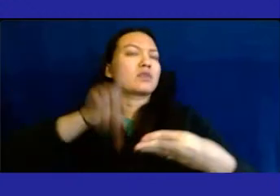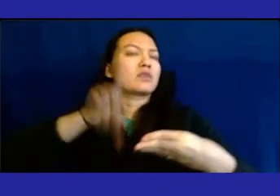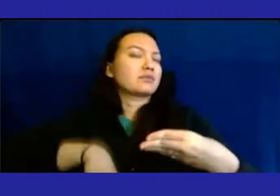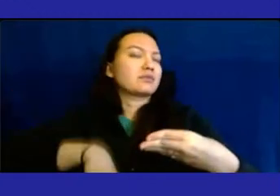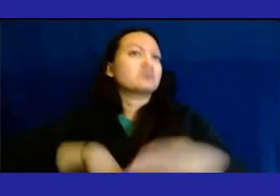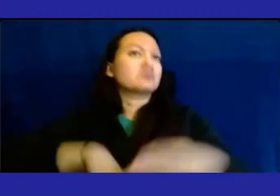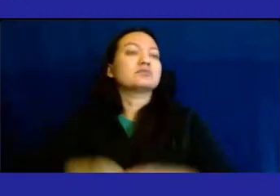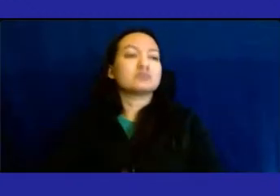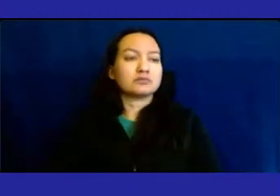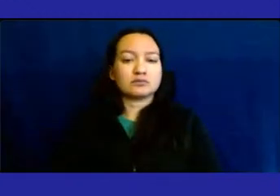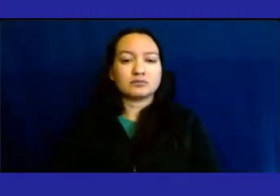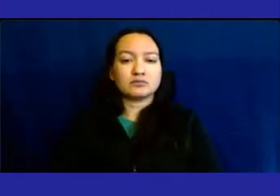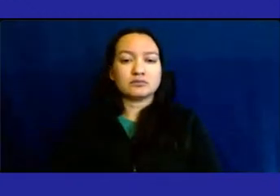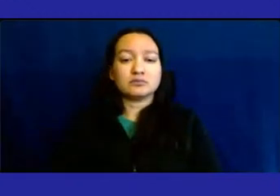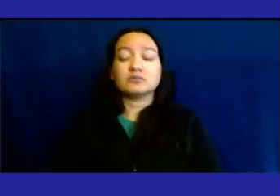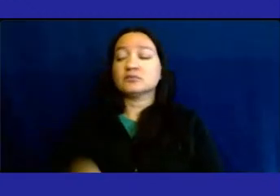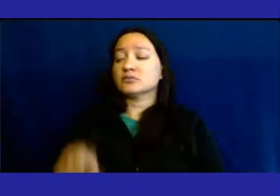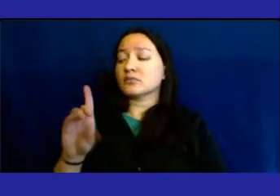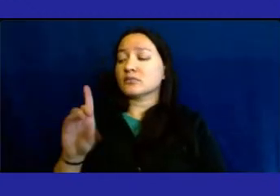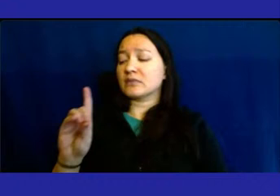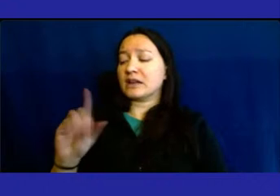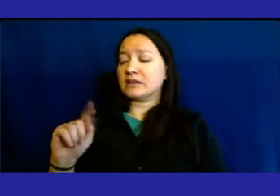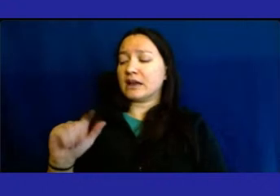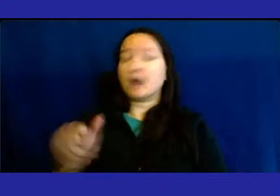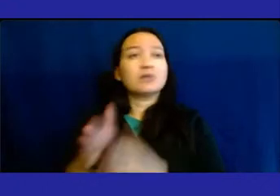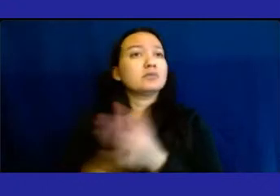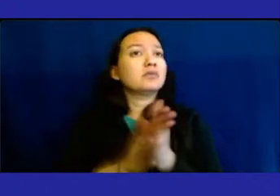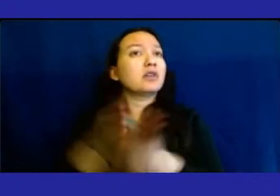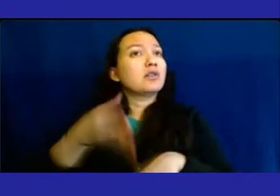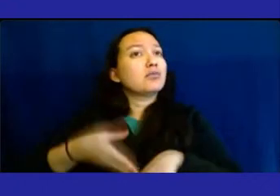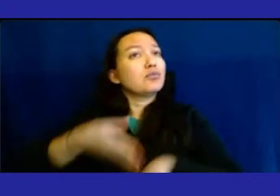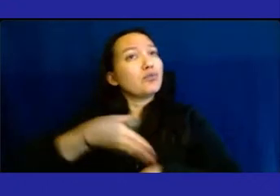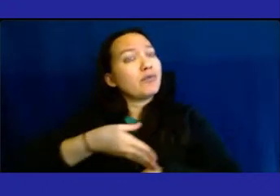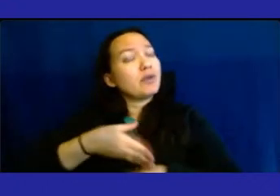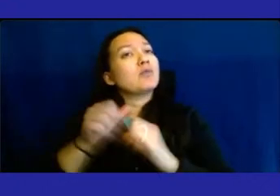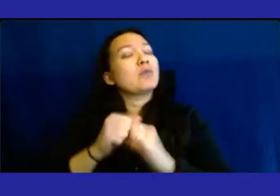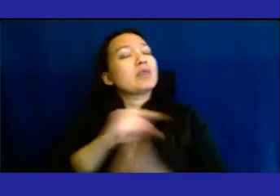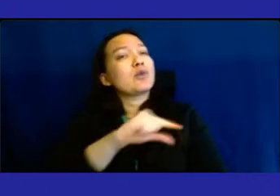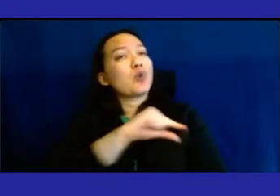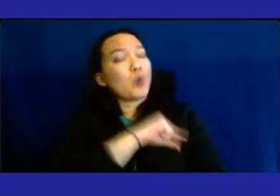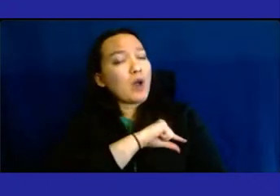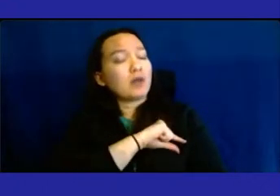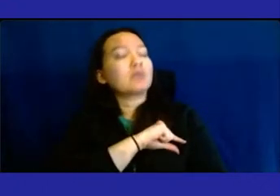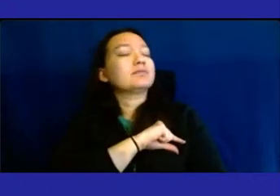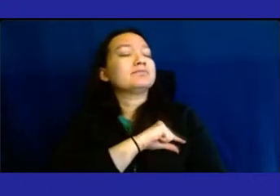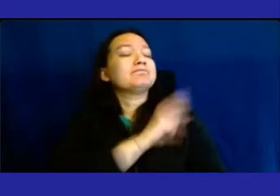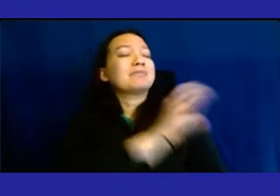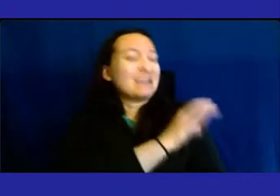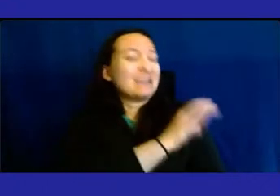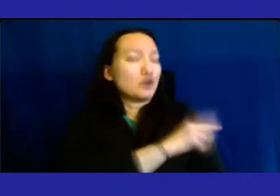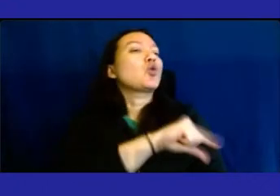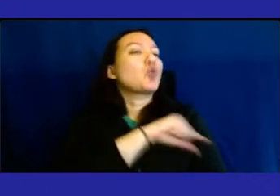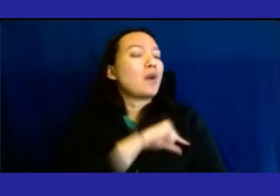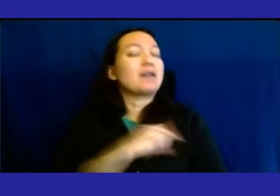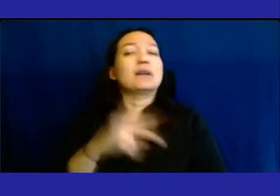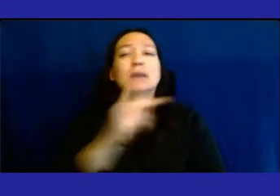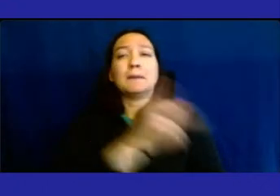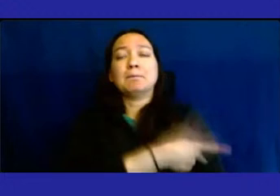We made data-driven improvements in a variety of areas, including clinical quality and patient experience.